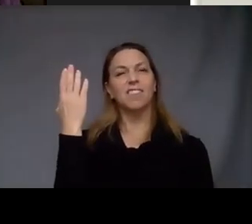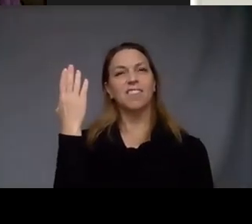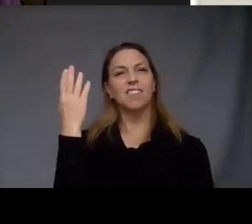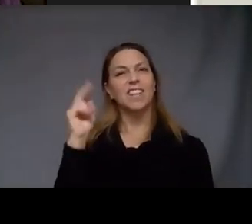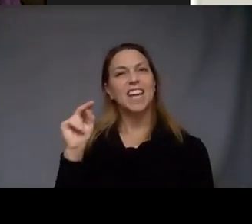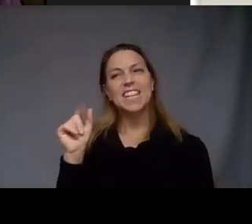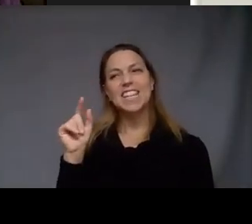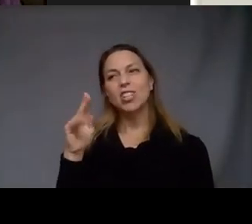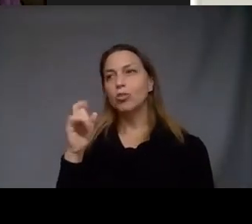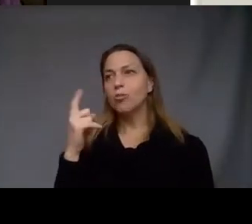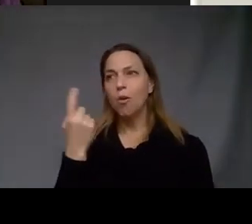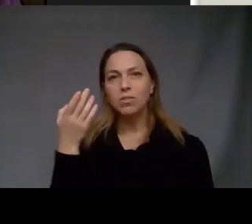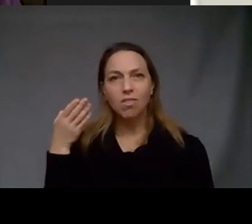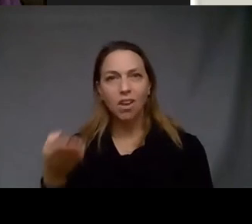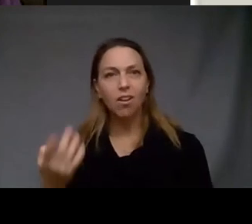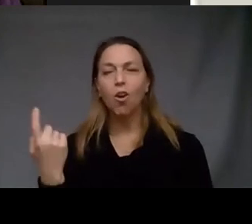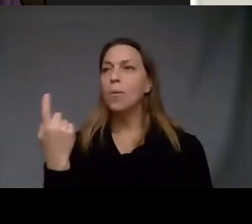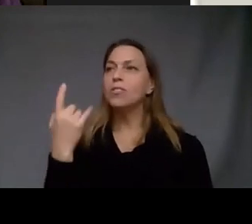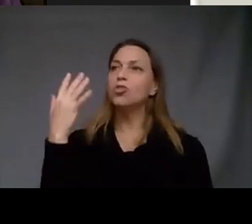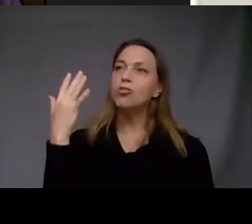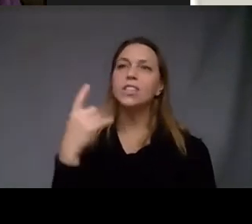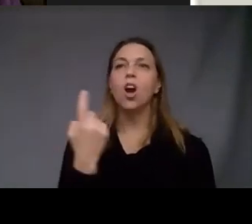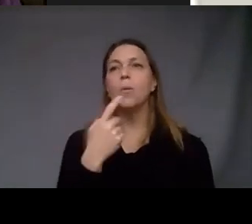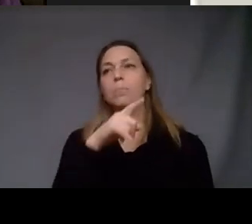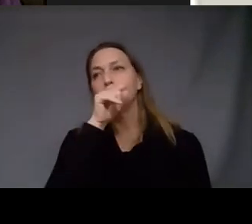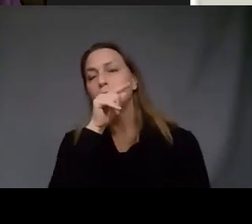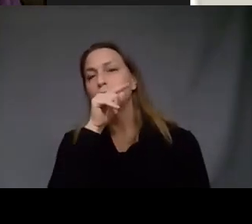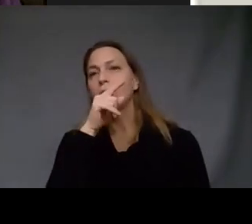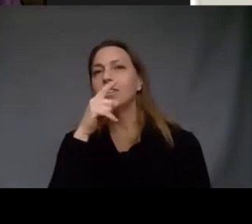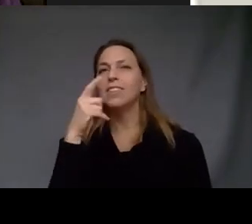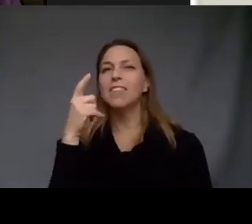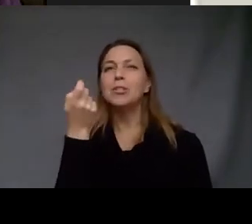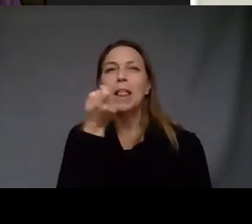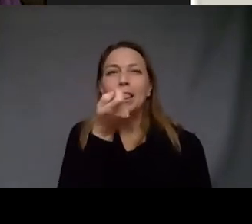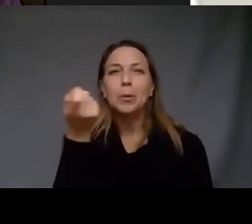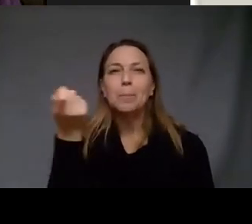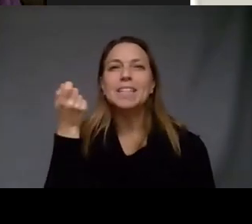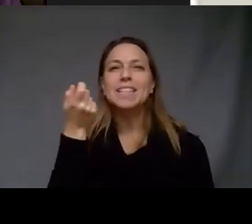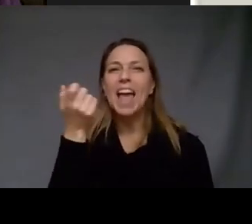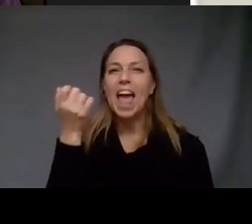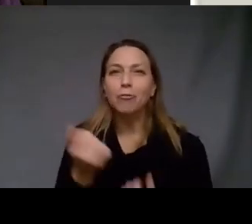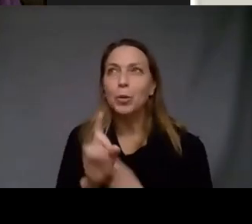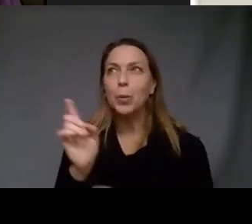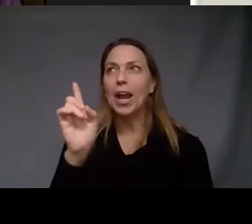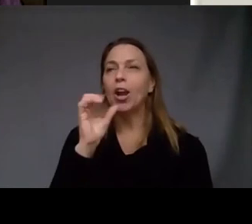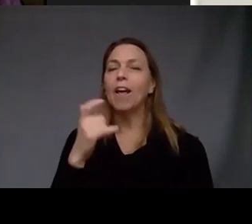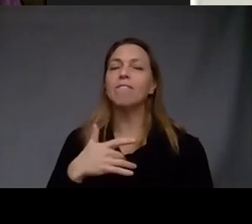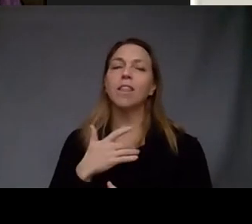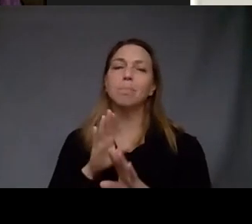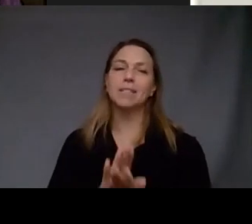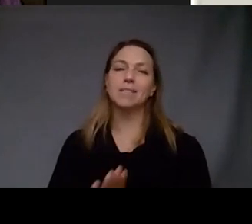tree there there's a sparrow in the bush so there are little bits of nature around and that gives me peace